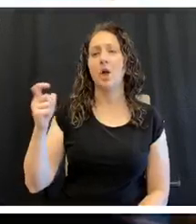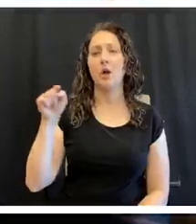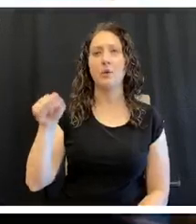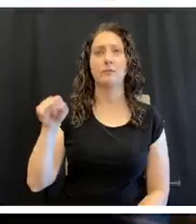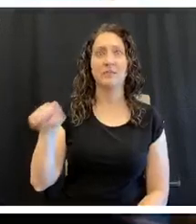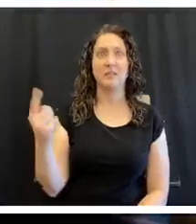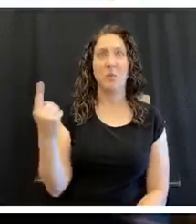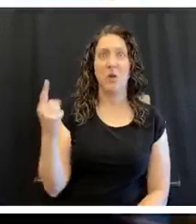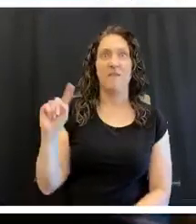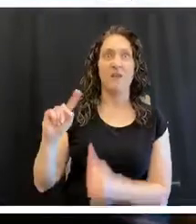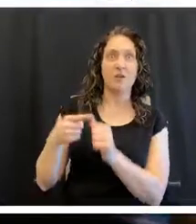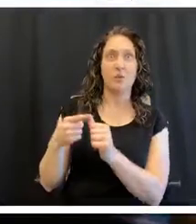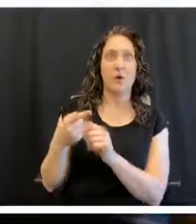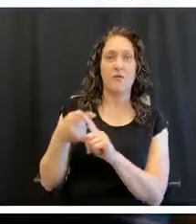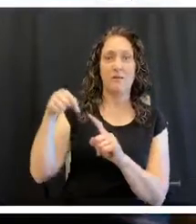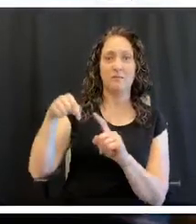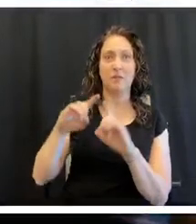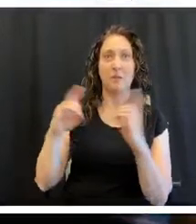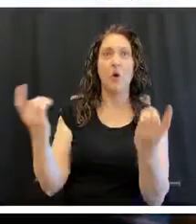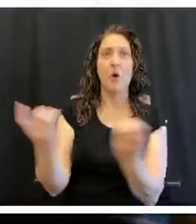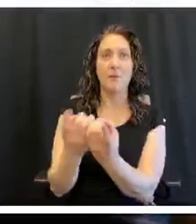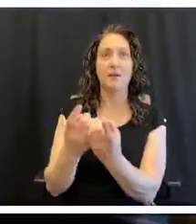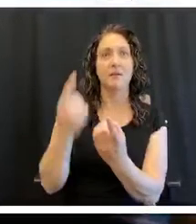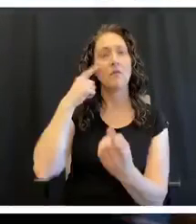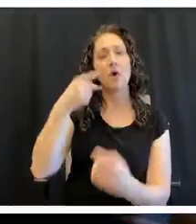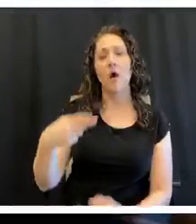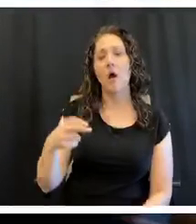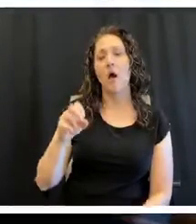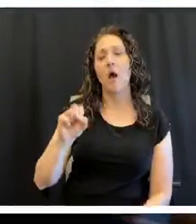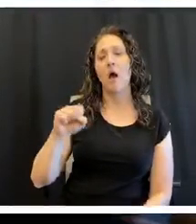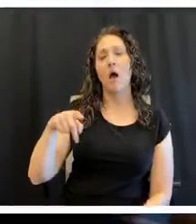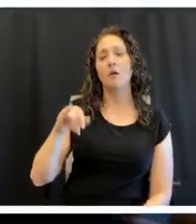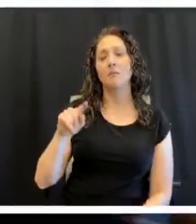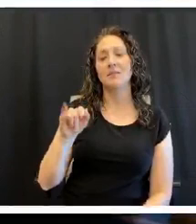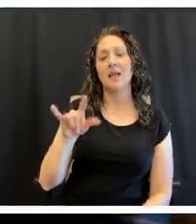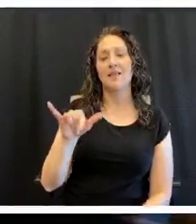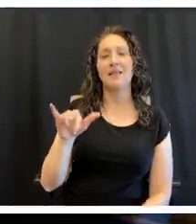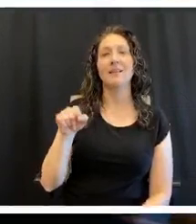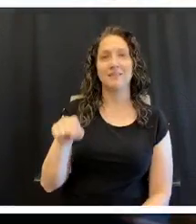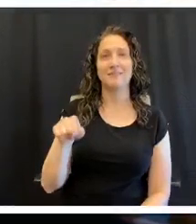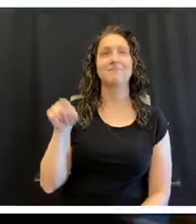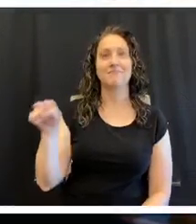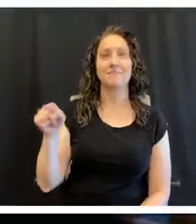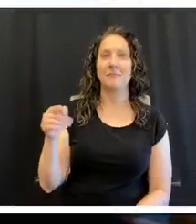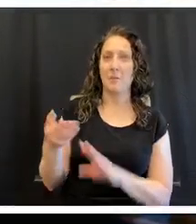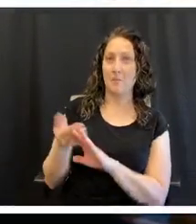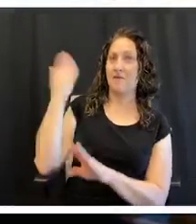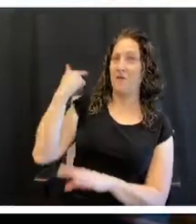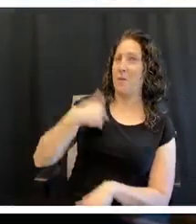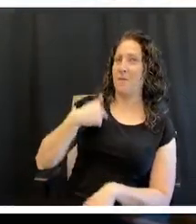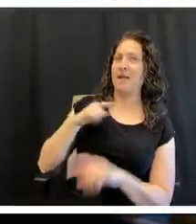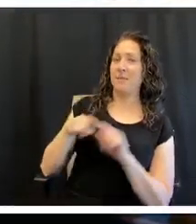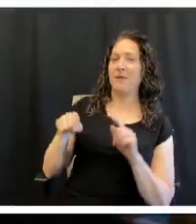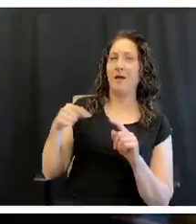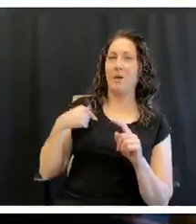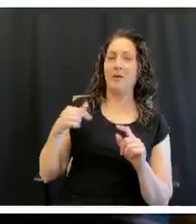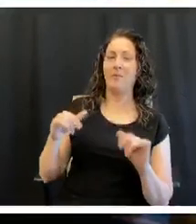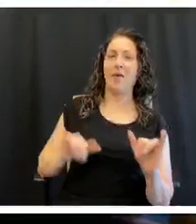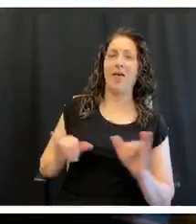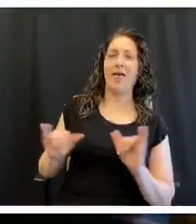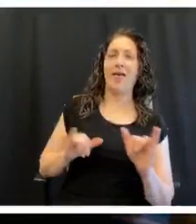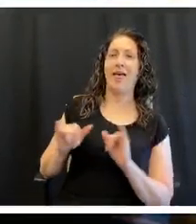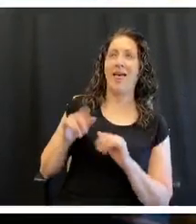uh, department in hospitality. Um, it was long before my time, but, but we, brag on him